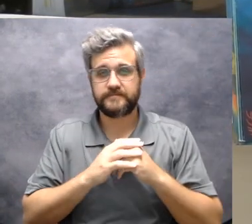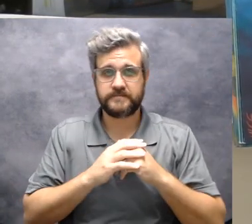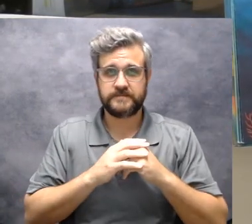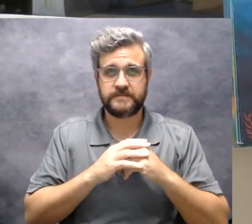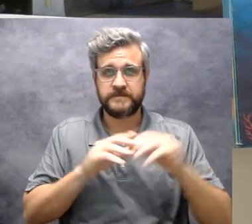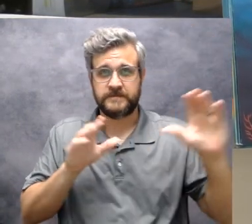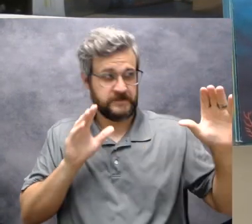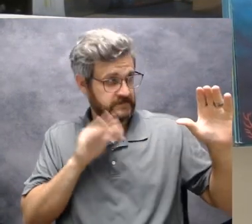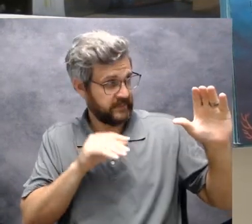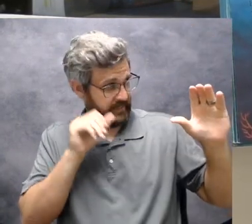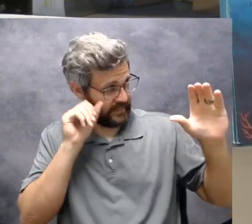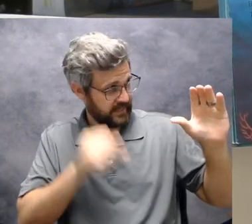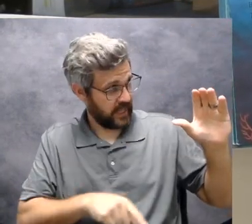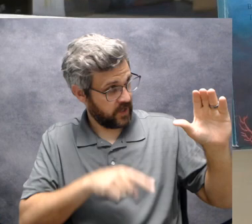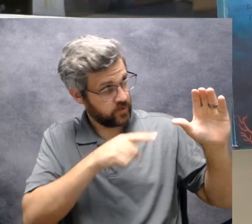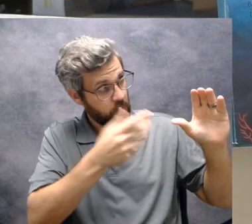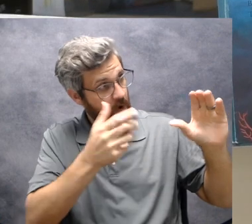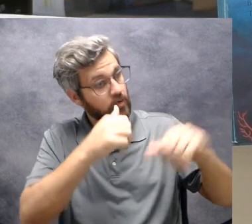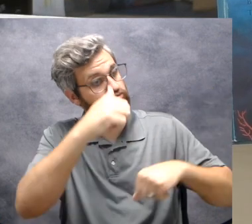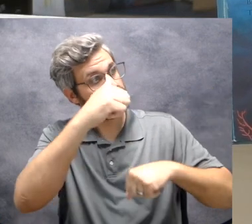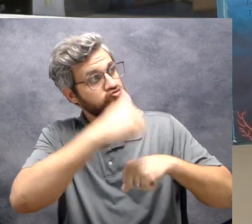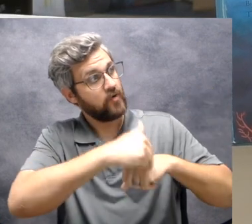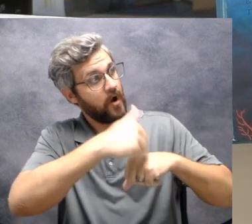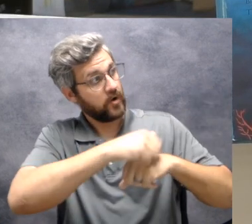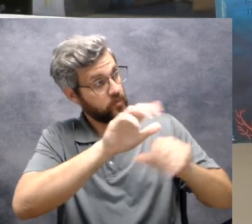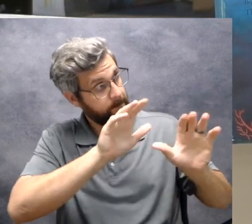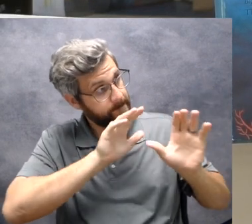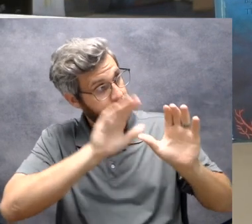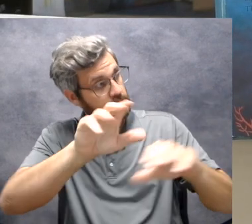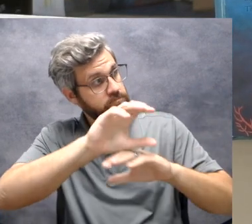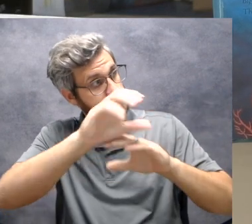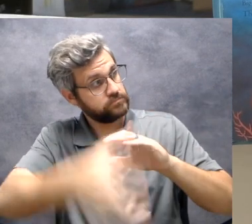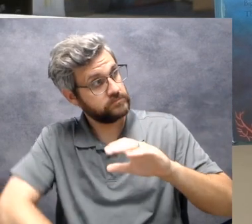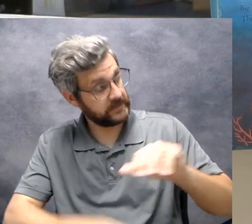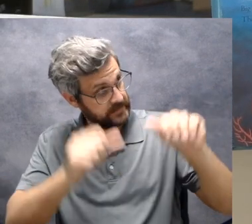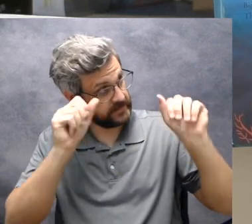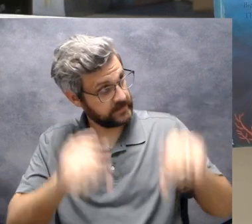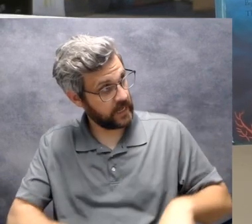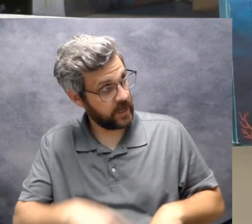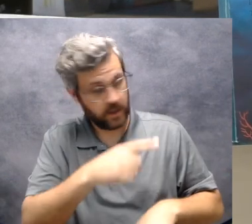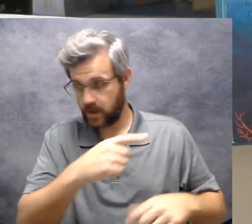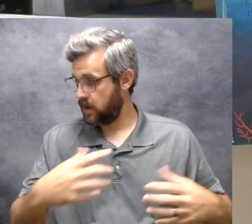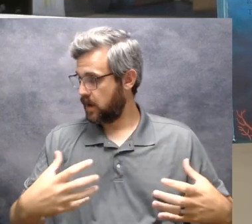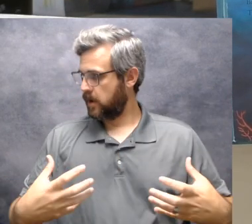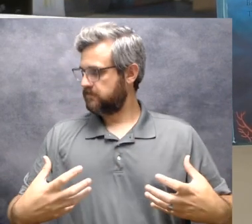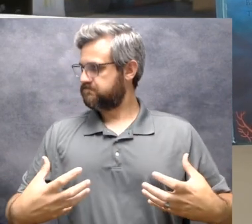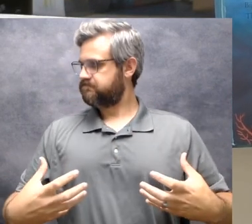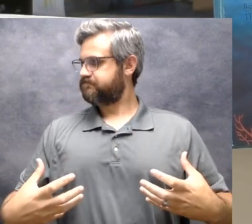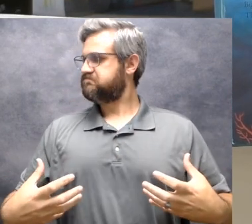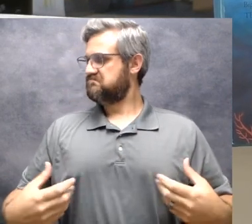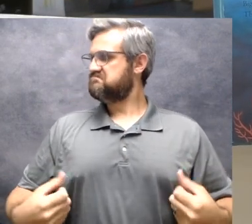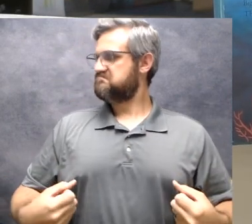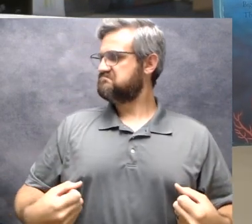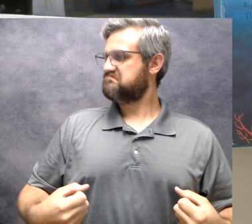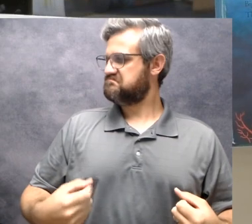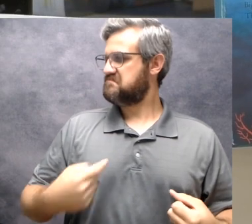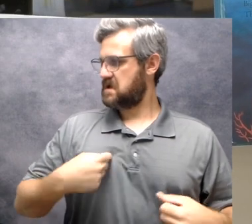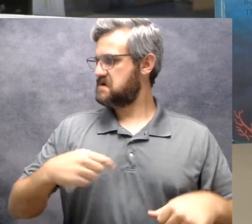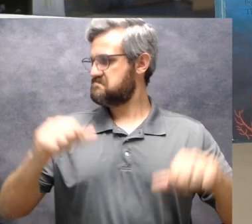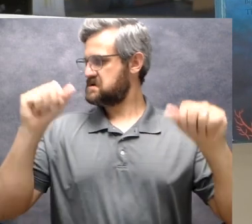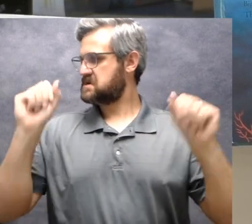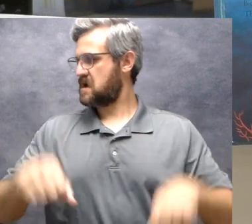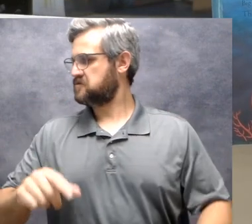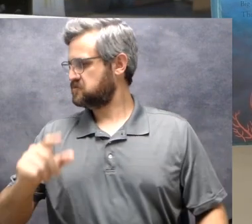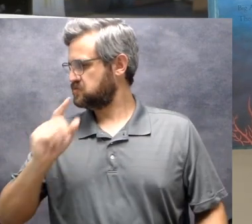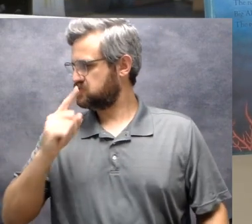Shrimpy said, could you push a rock down there, Big Al? Big puffed himself up. Sure,